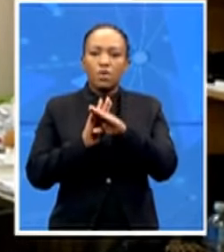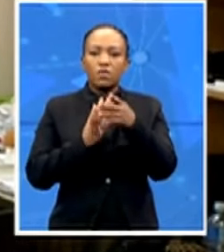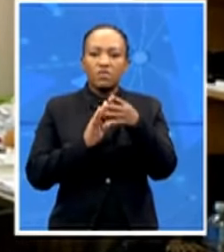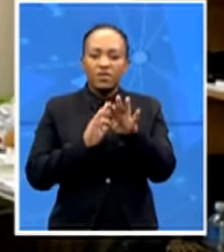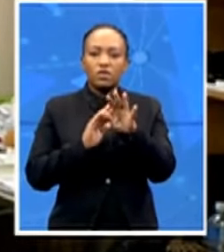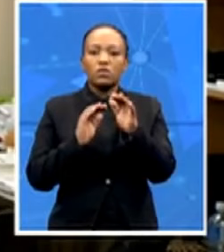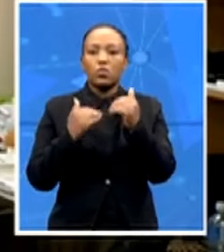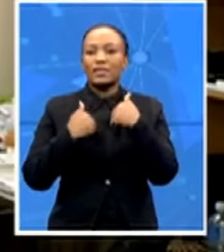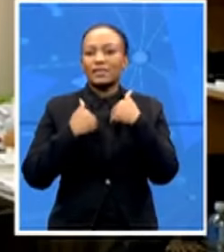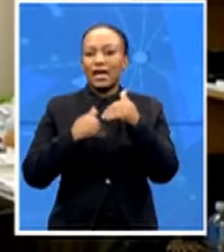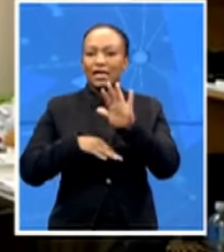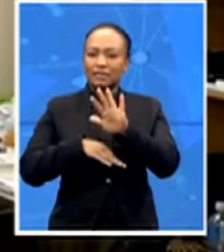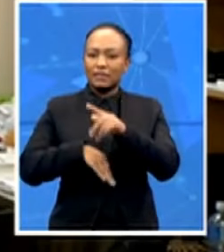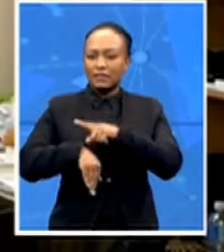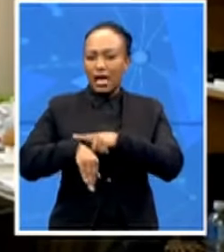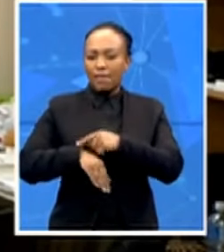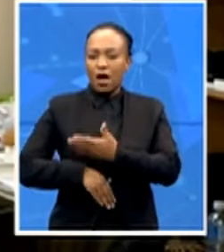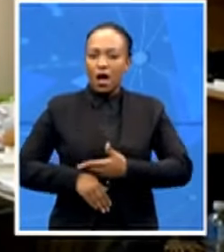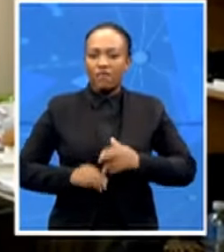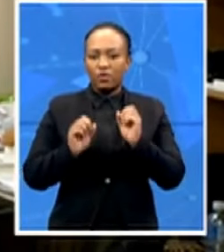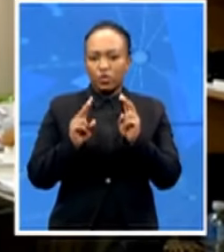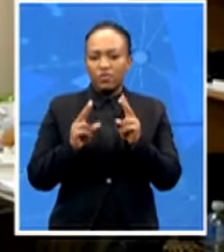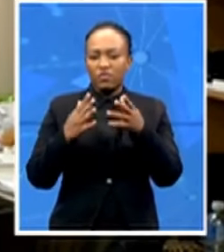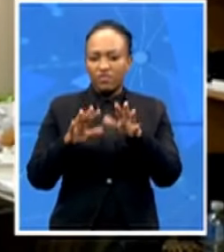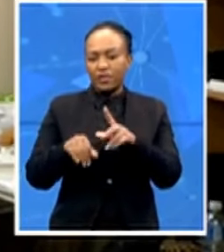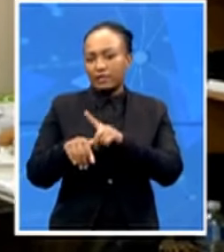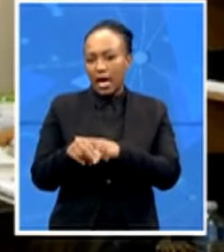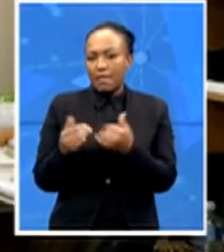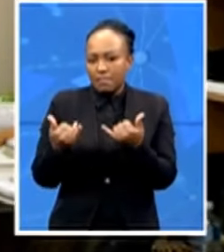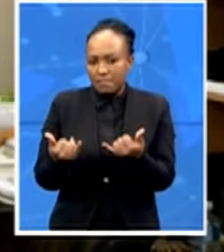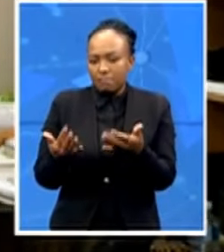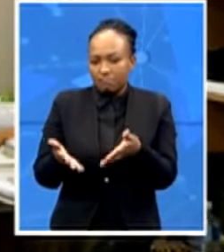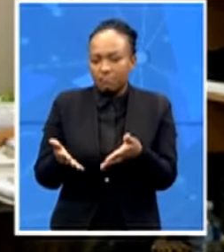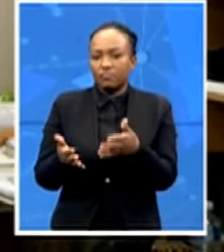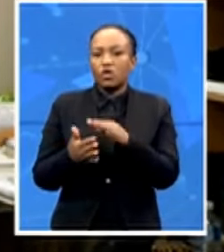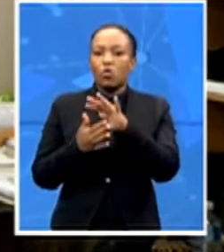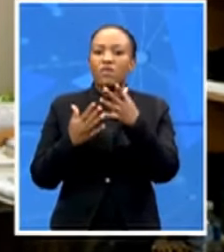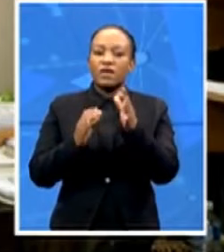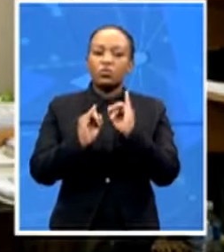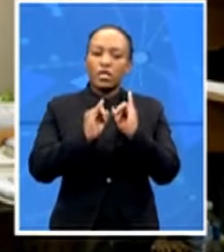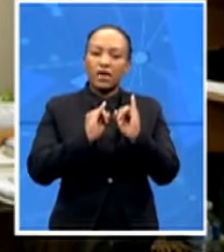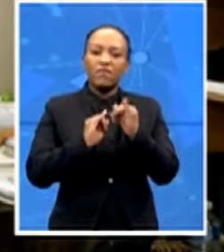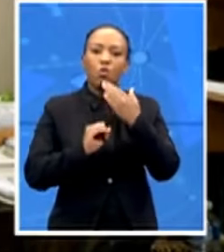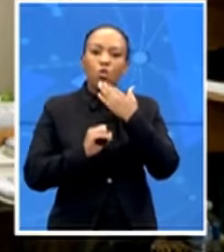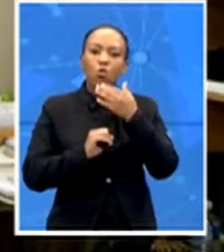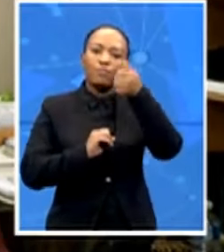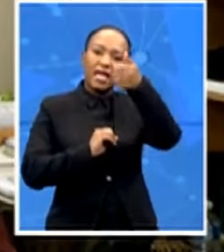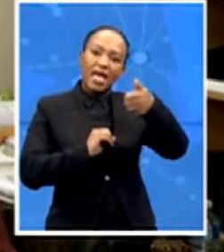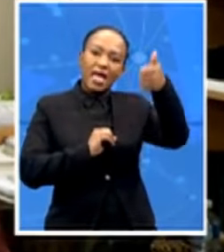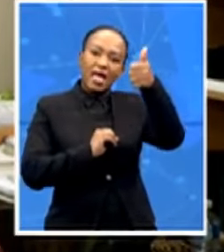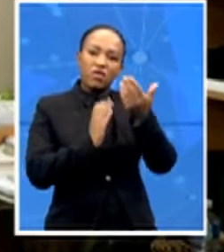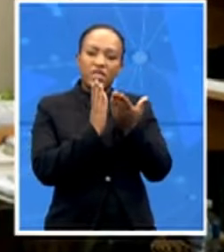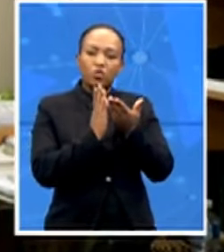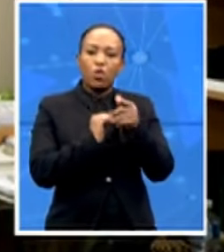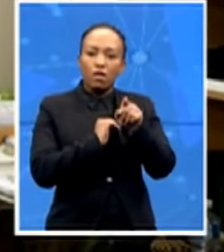morning we've taken this time though to schedule an interview with the headmaster of Fairmont High School mr. Leonie